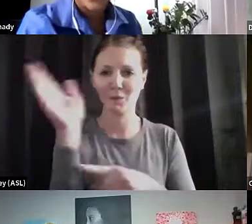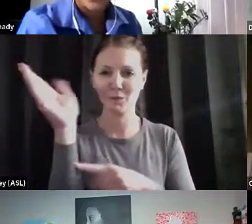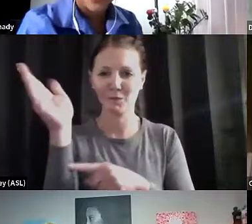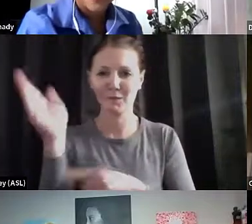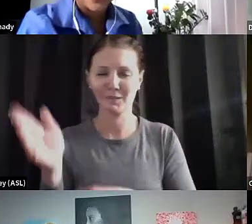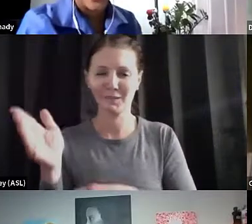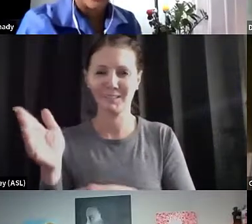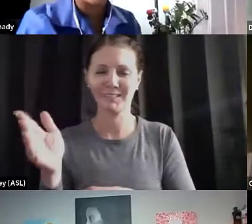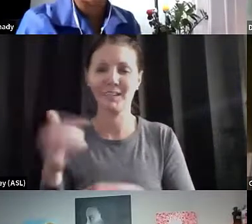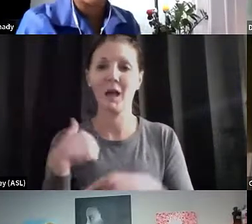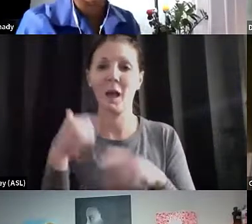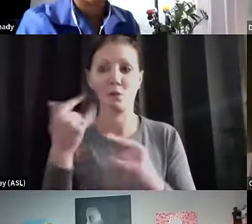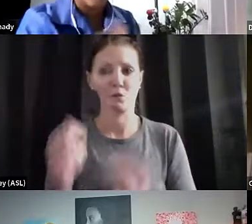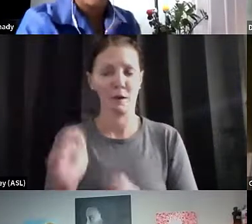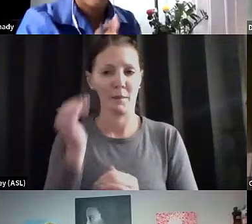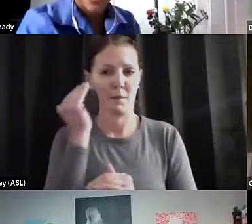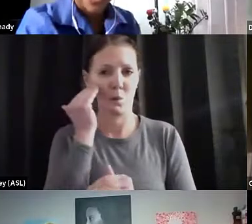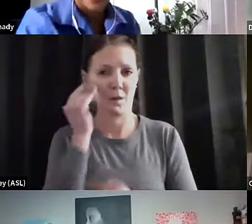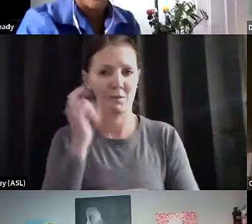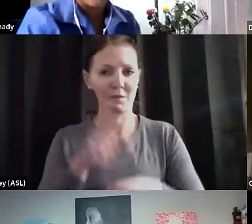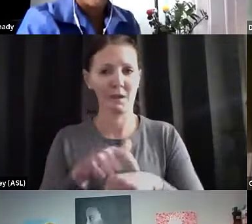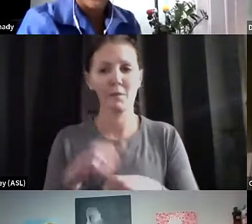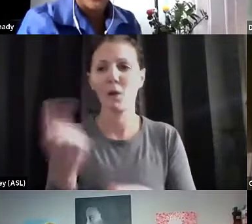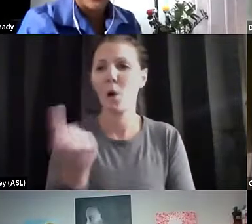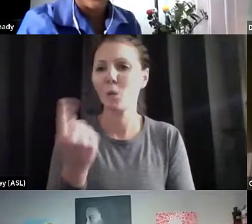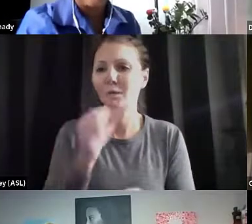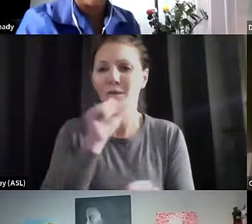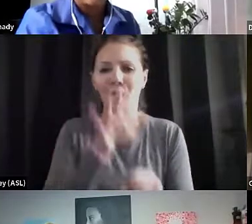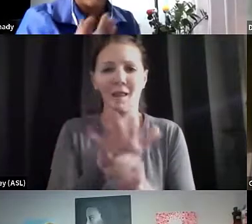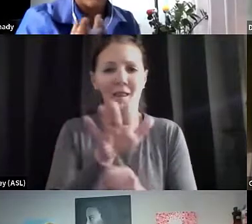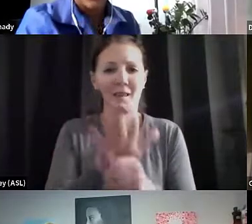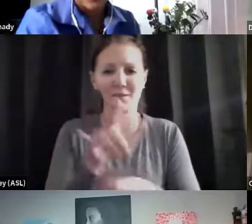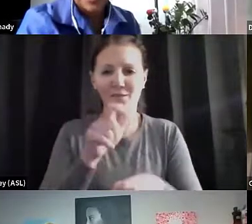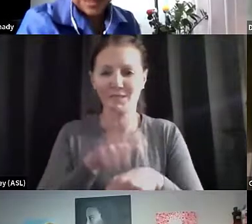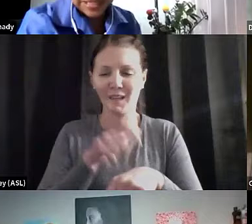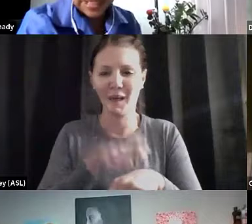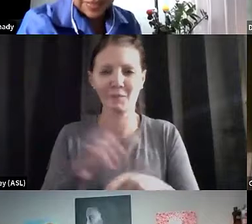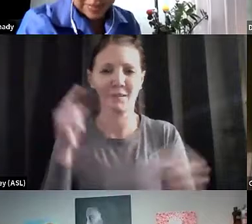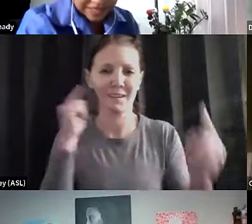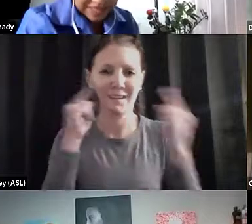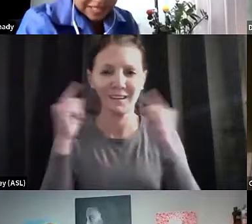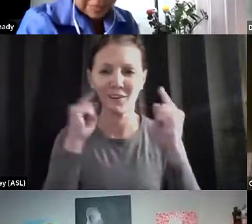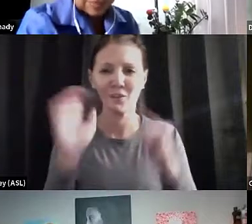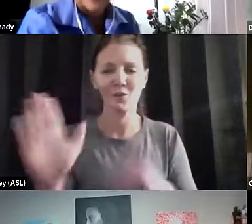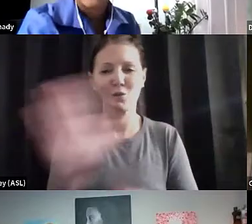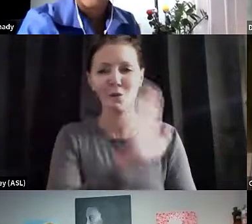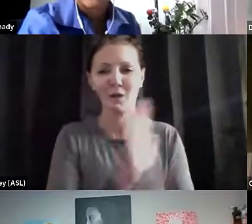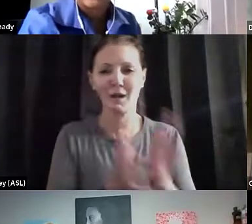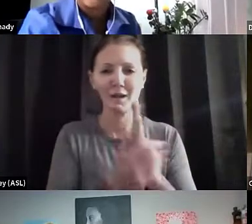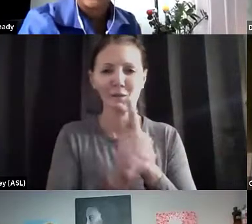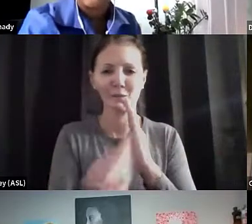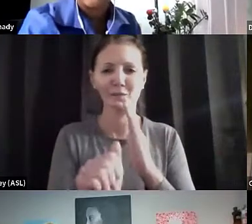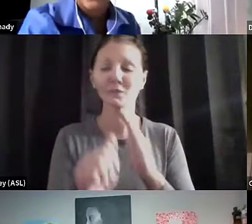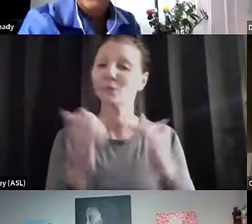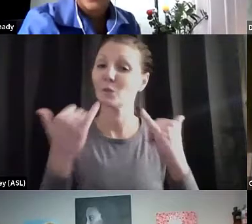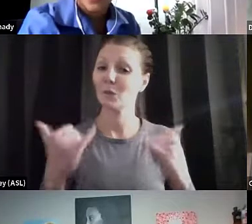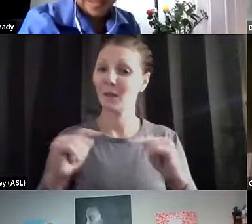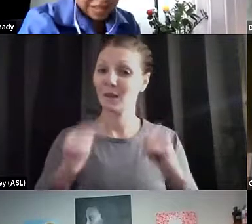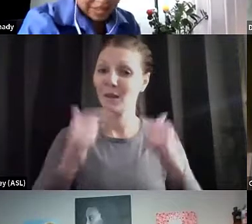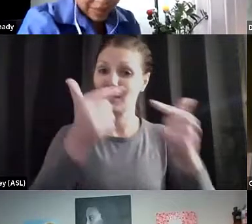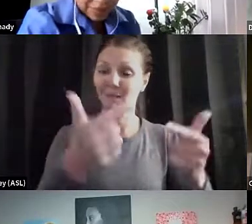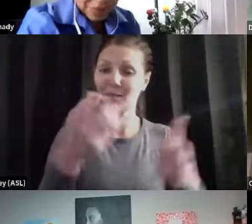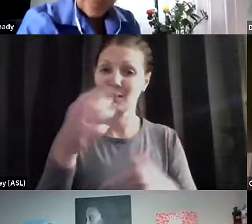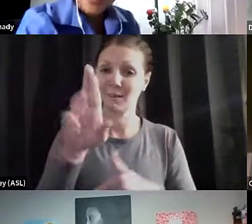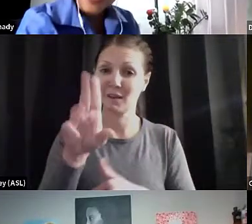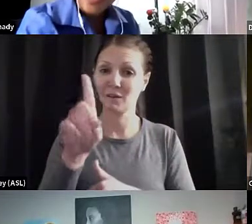incredibly conscious of the time. We never have enough time to hear all of you and your expertise. So at this time, I'm going to welcome Dr.